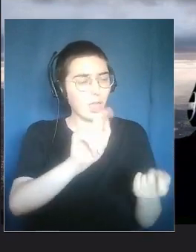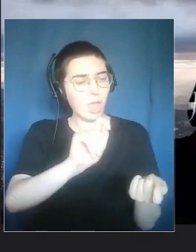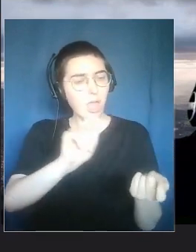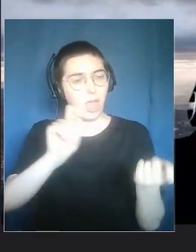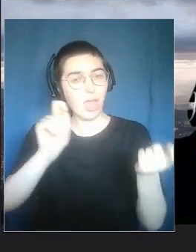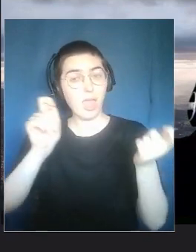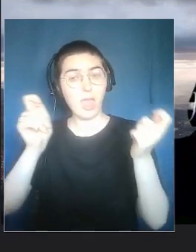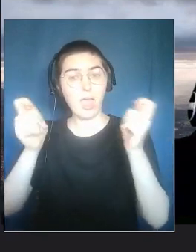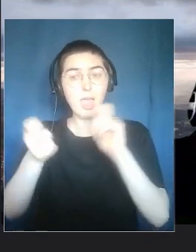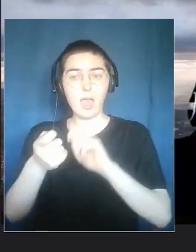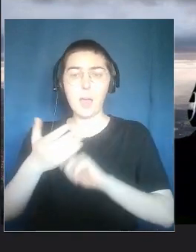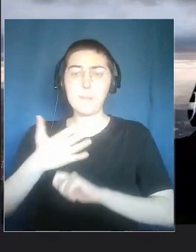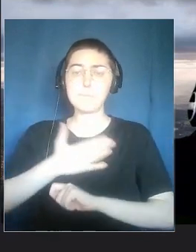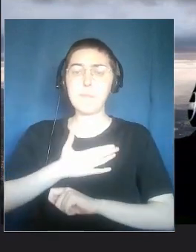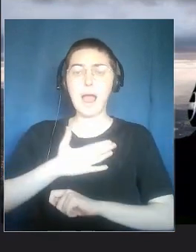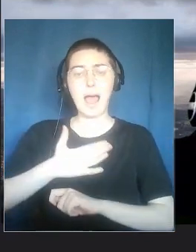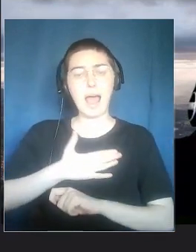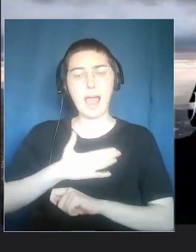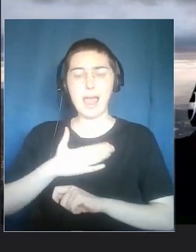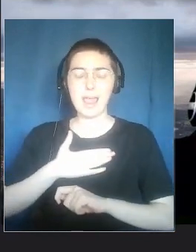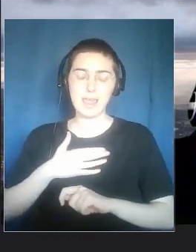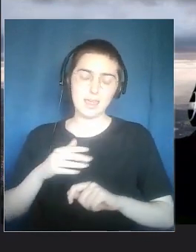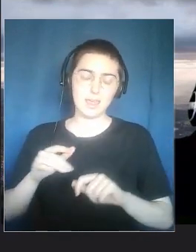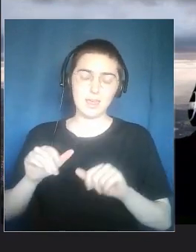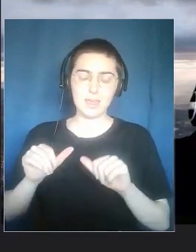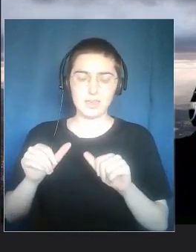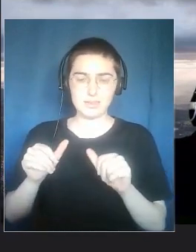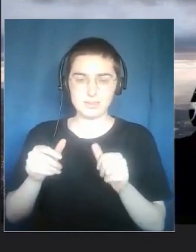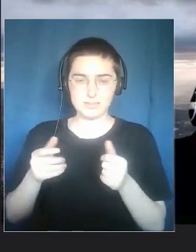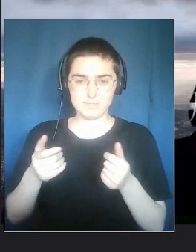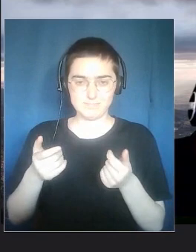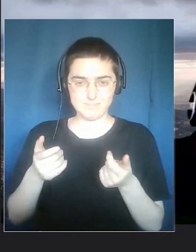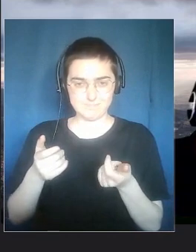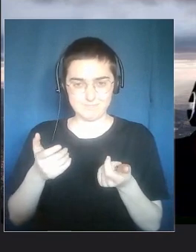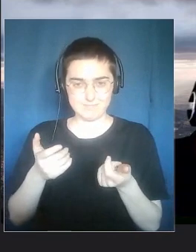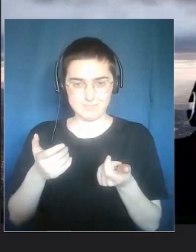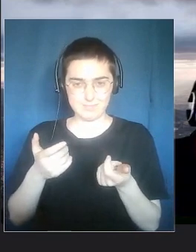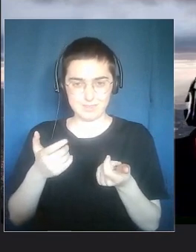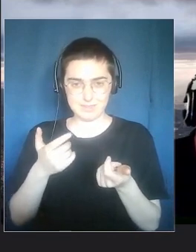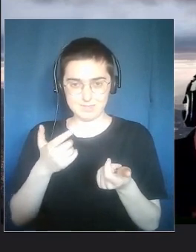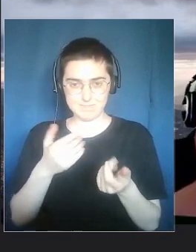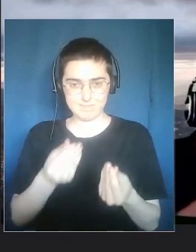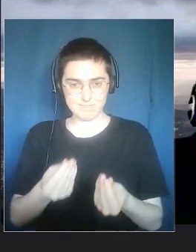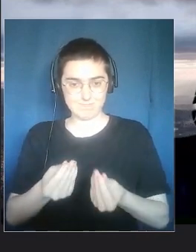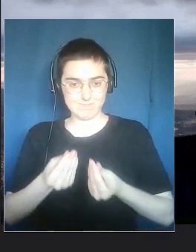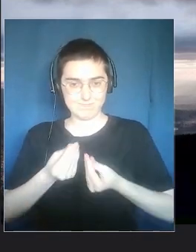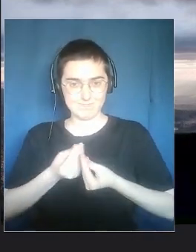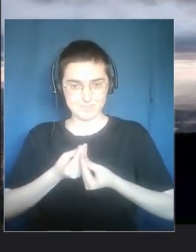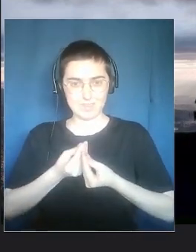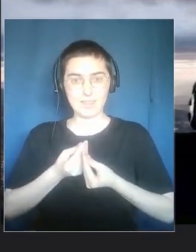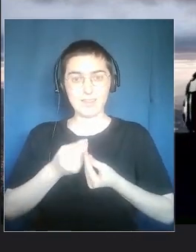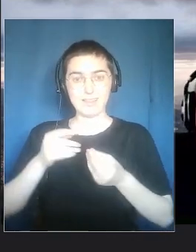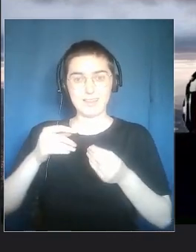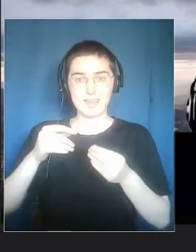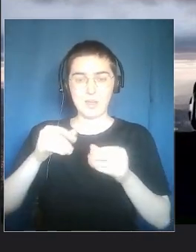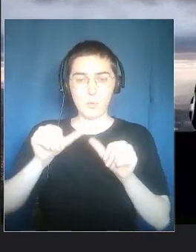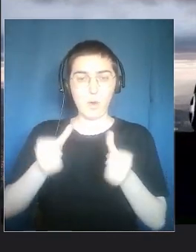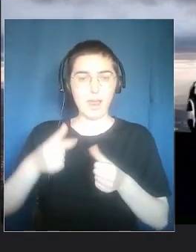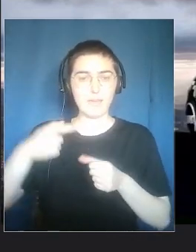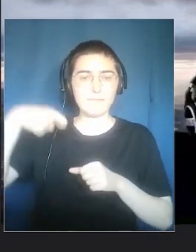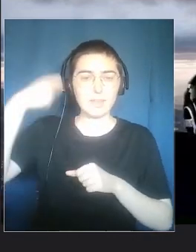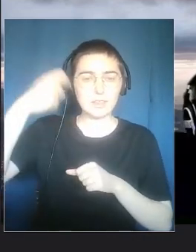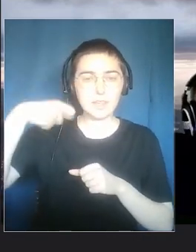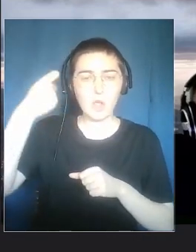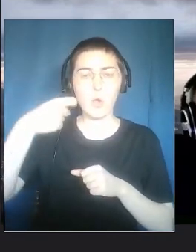better relate. We work with Dalom, and they take this memory, and they transform it into graphics,